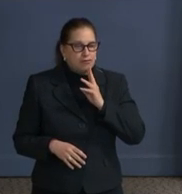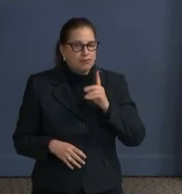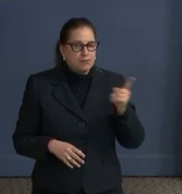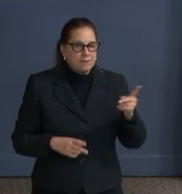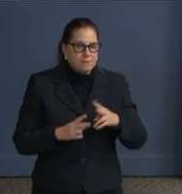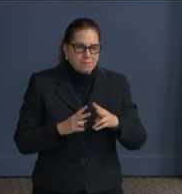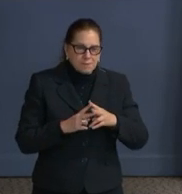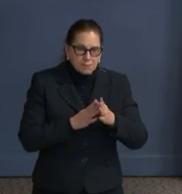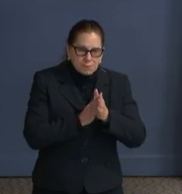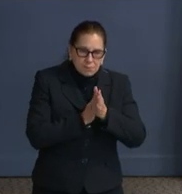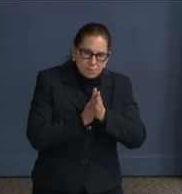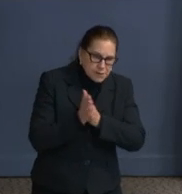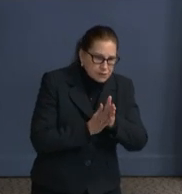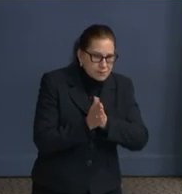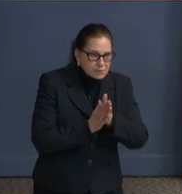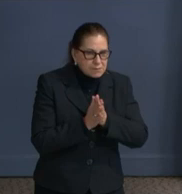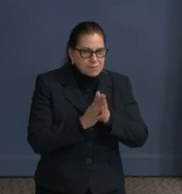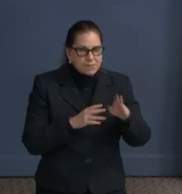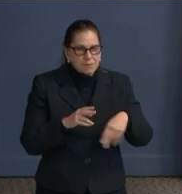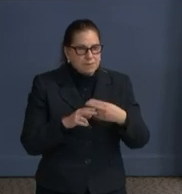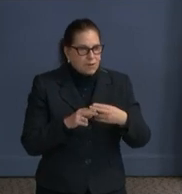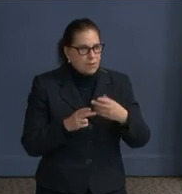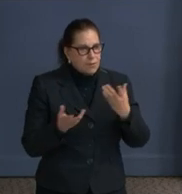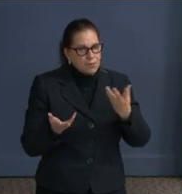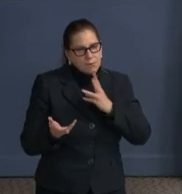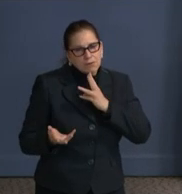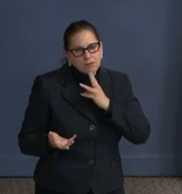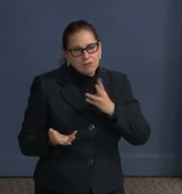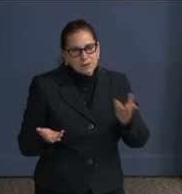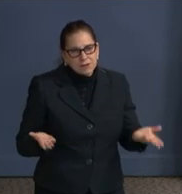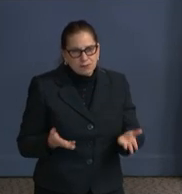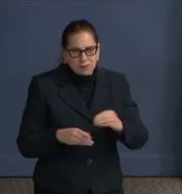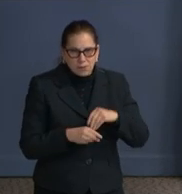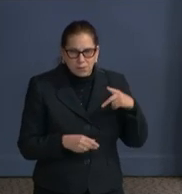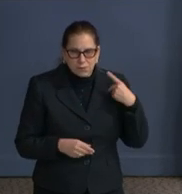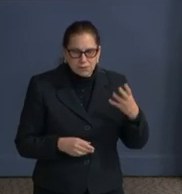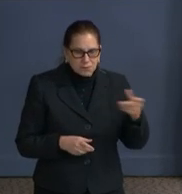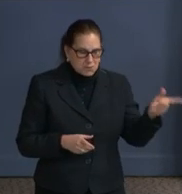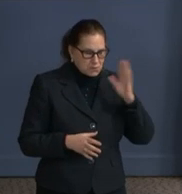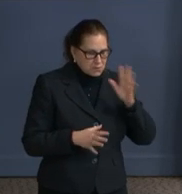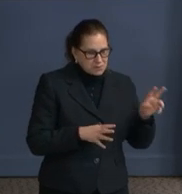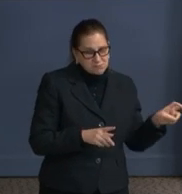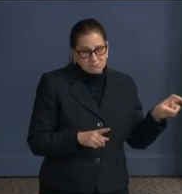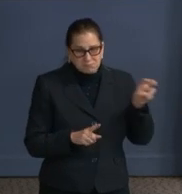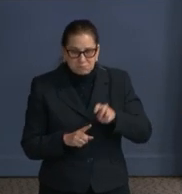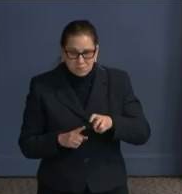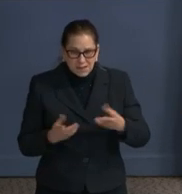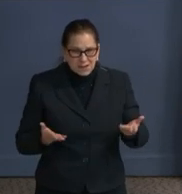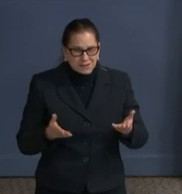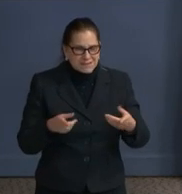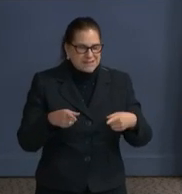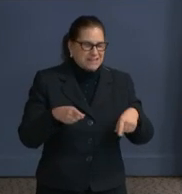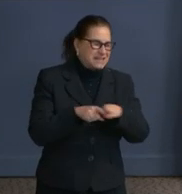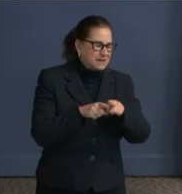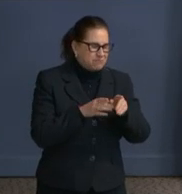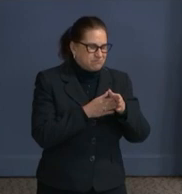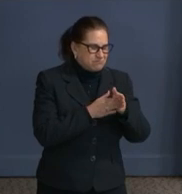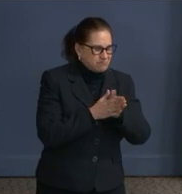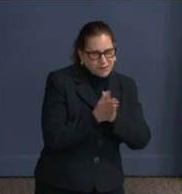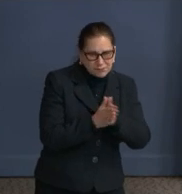regulate utilities in the district, and I know he will bring that same passion to the Public Service Commission.